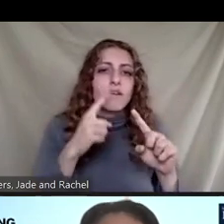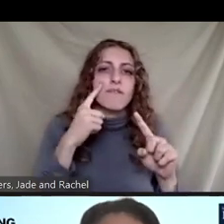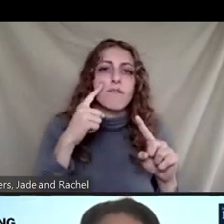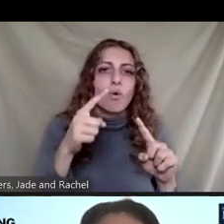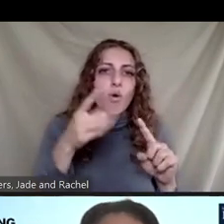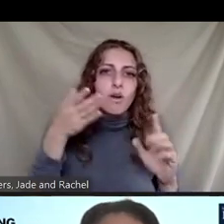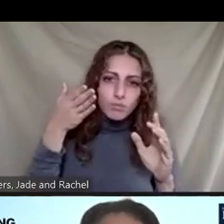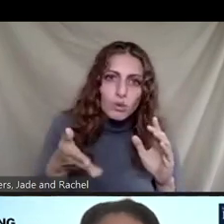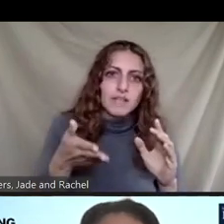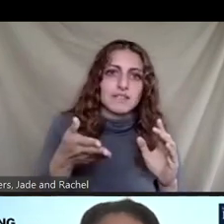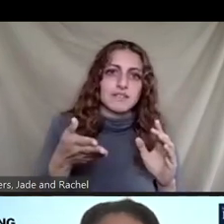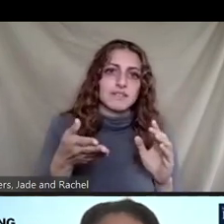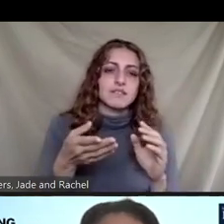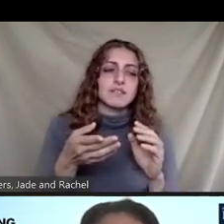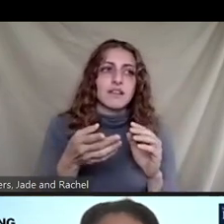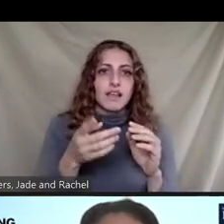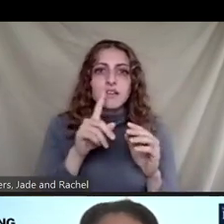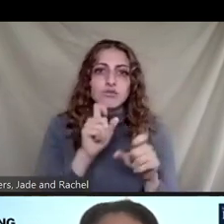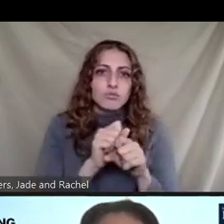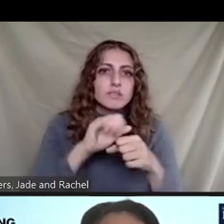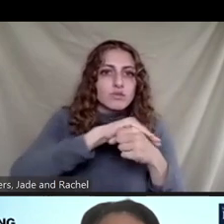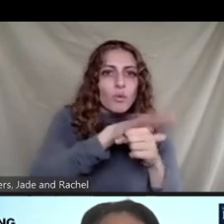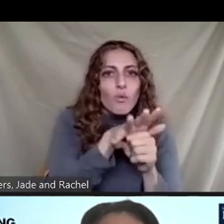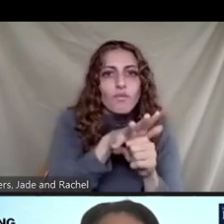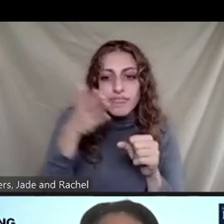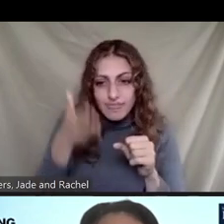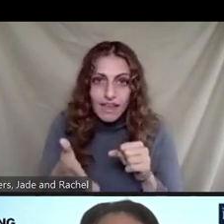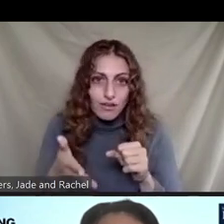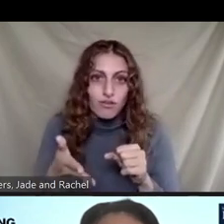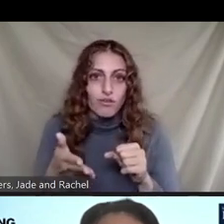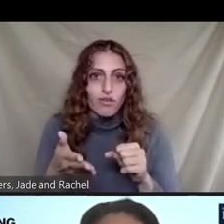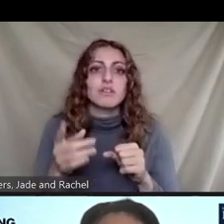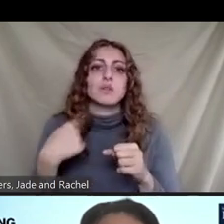RNA so that, um, we can be able to manage it better.